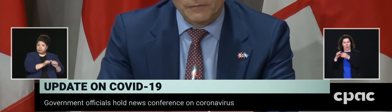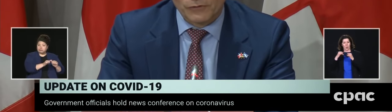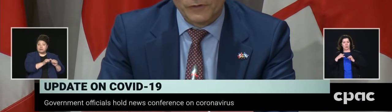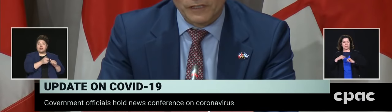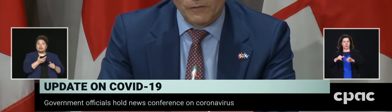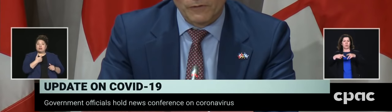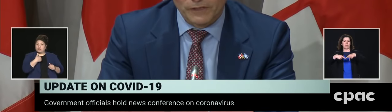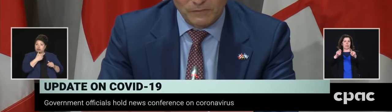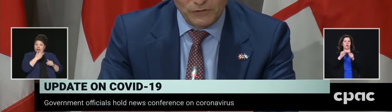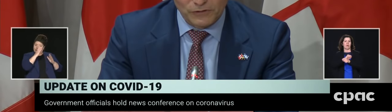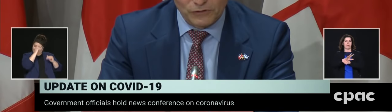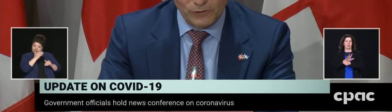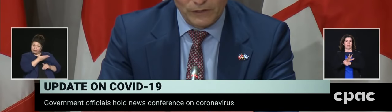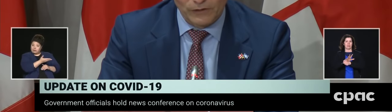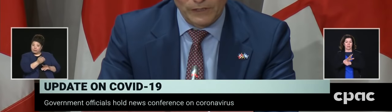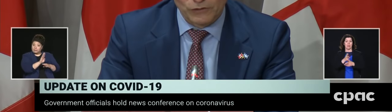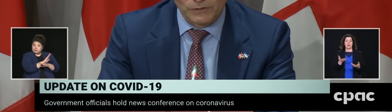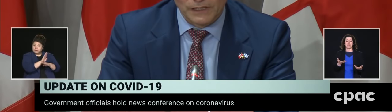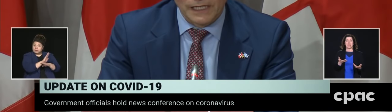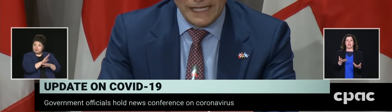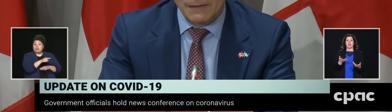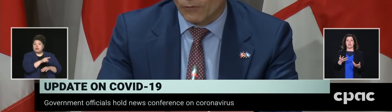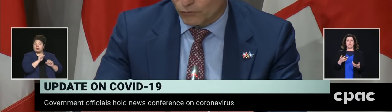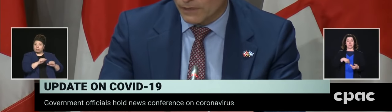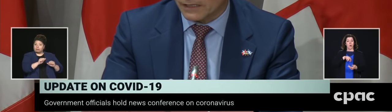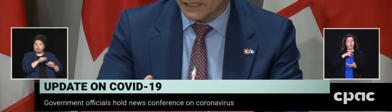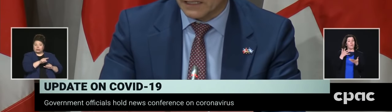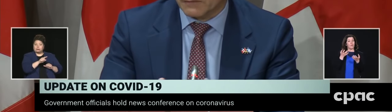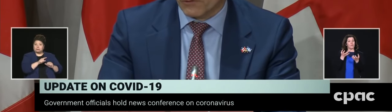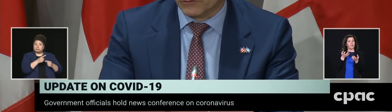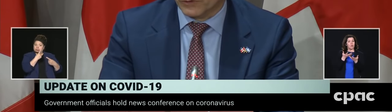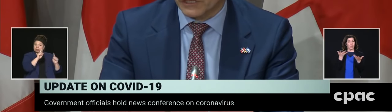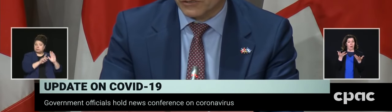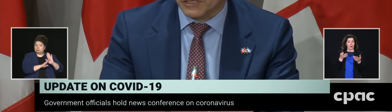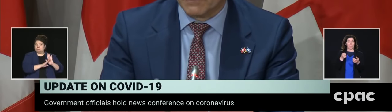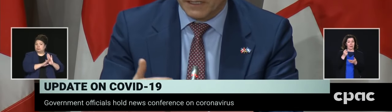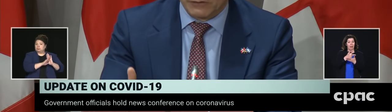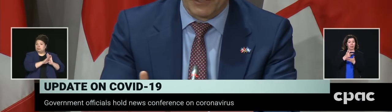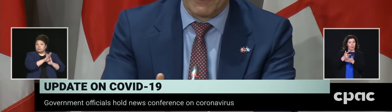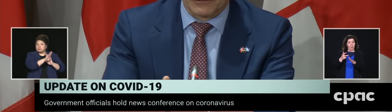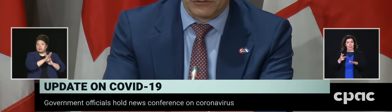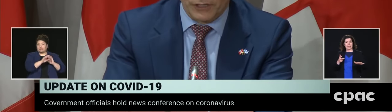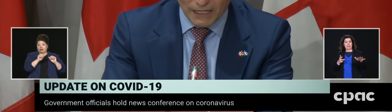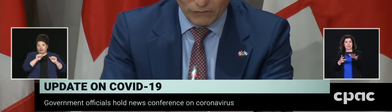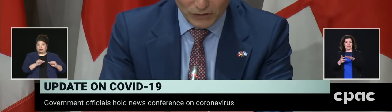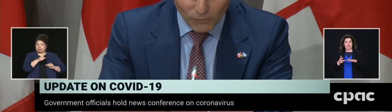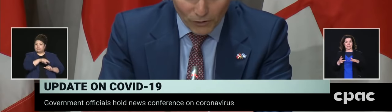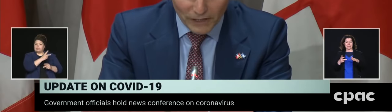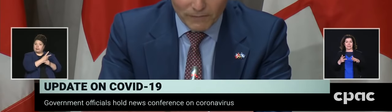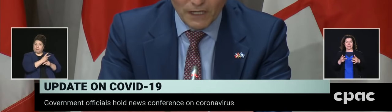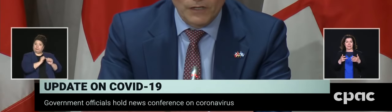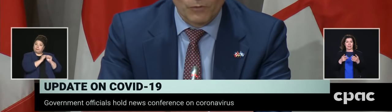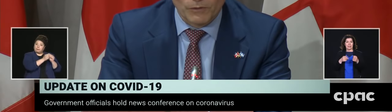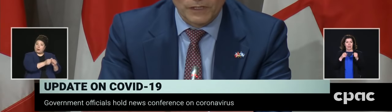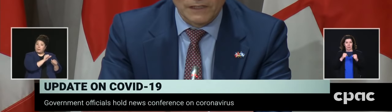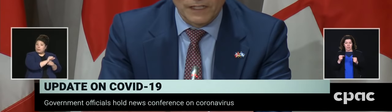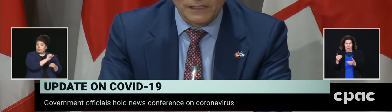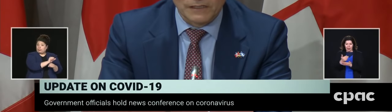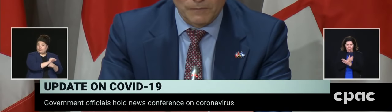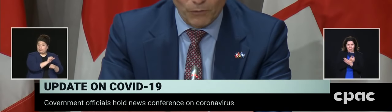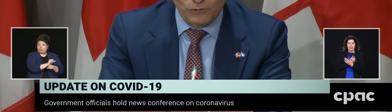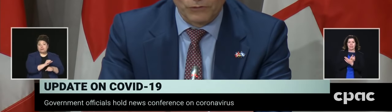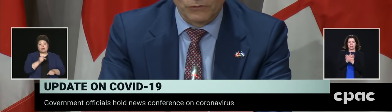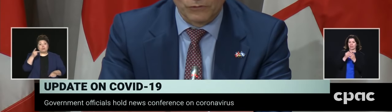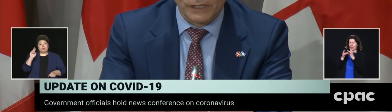continually improving a number of these businesses are going to be able to maintain that important relationship. And as the Prime Minister announced this morning, we believe